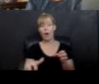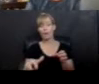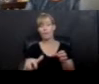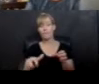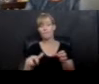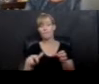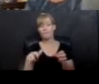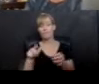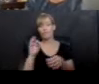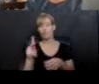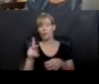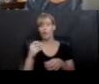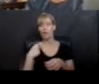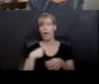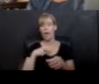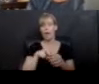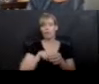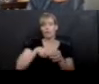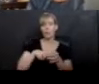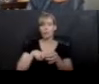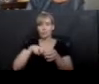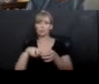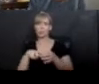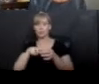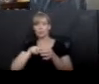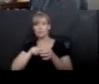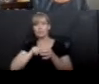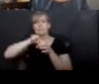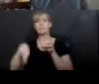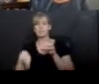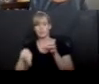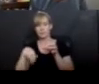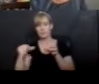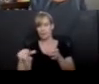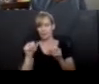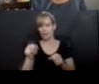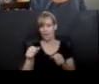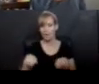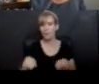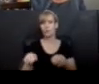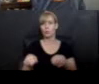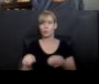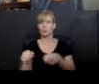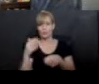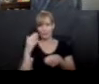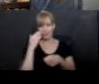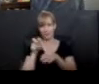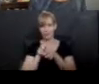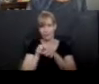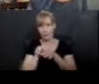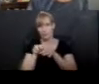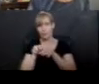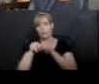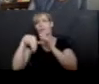and scramble out the door, right? So some juicy words, but also, you know, you can picture scooting, right? You got to scoot to the edge and then